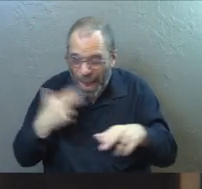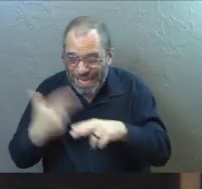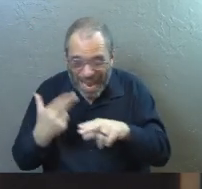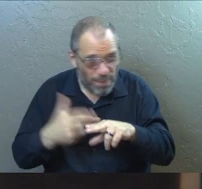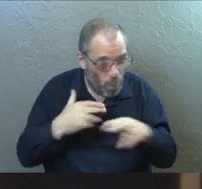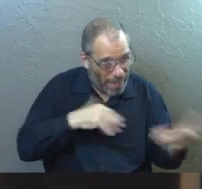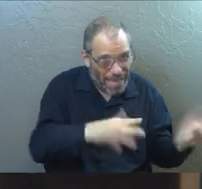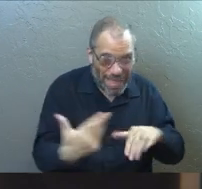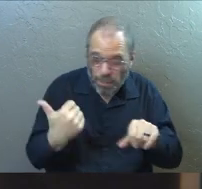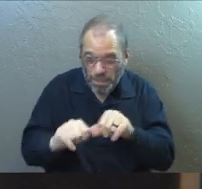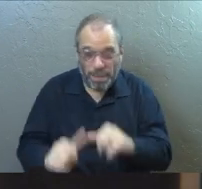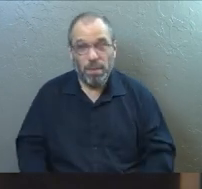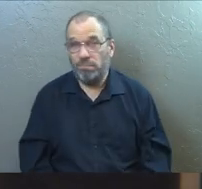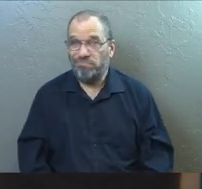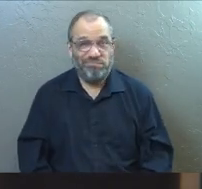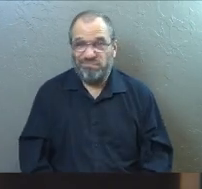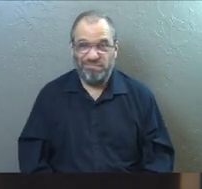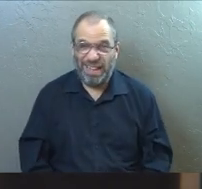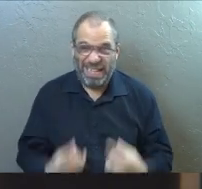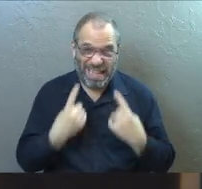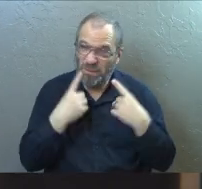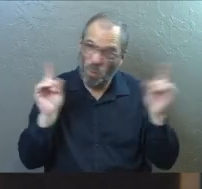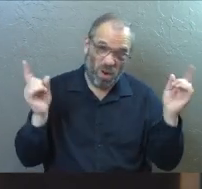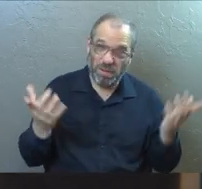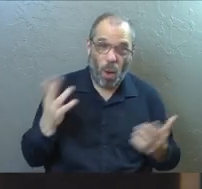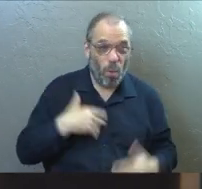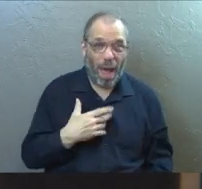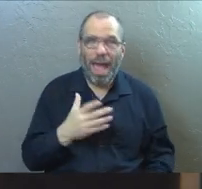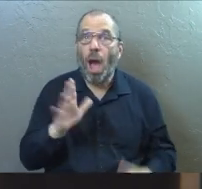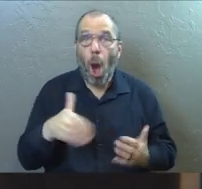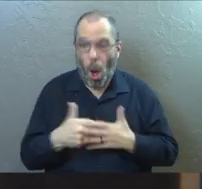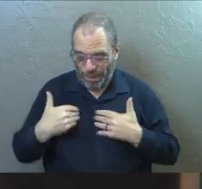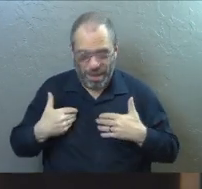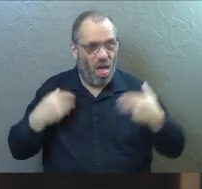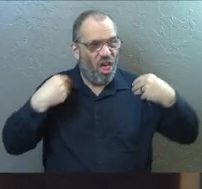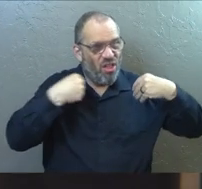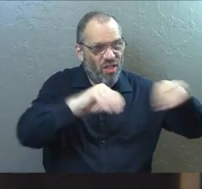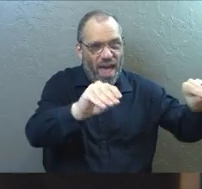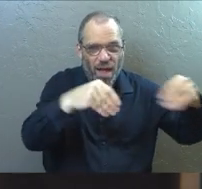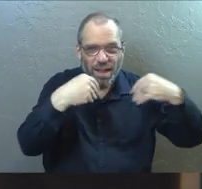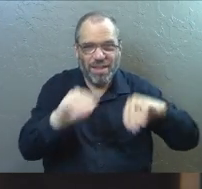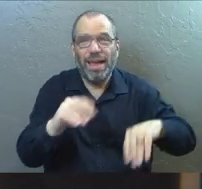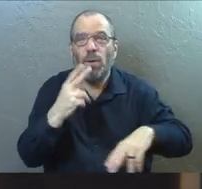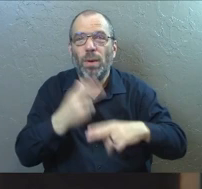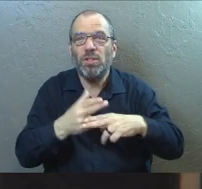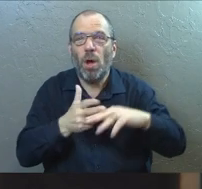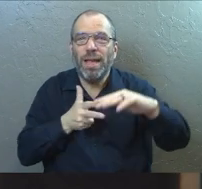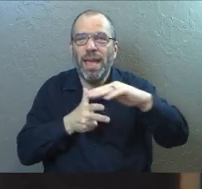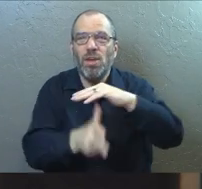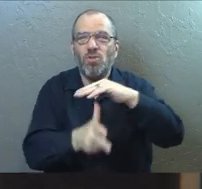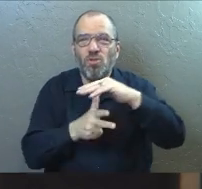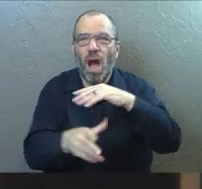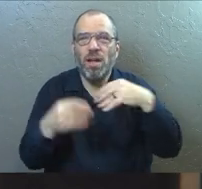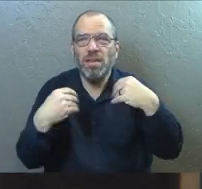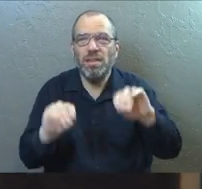we die, even though none of that ever works. Because they sell all of us in a garage sale. Amen?